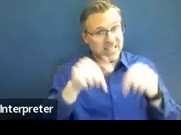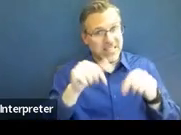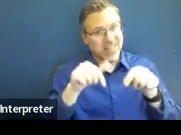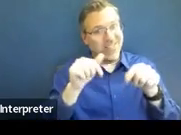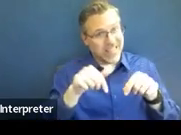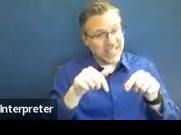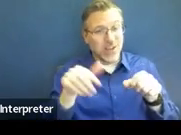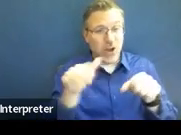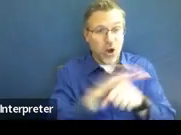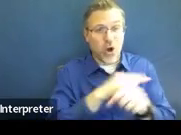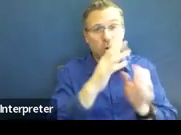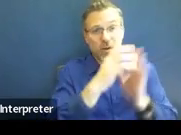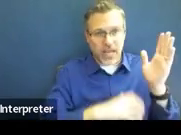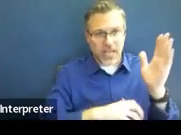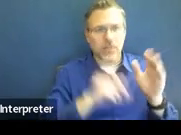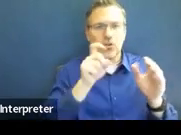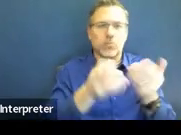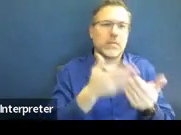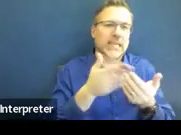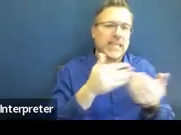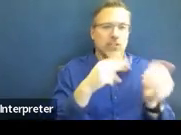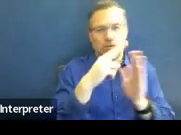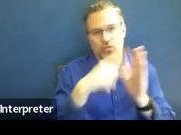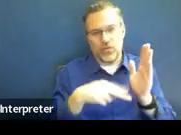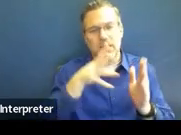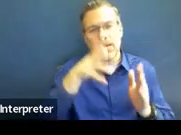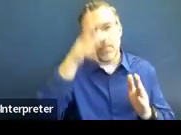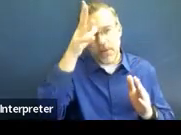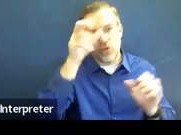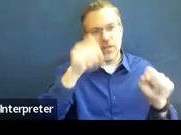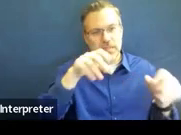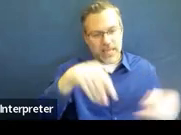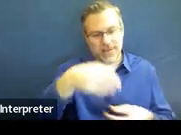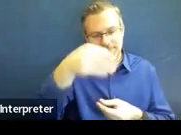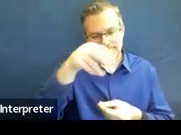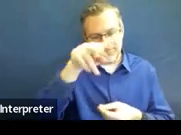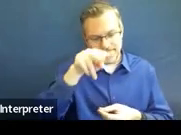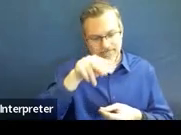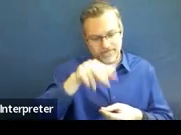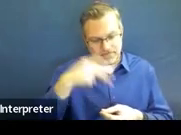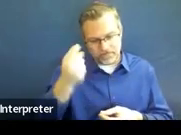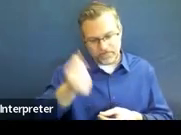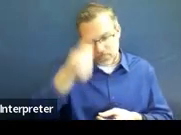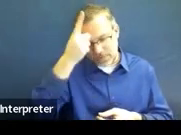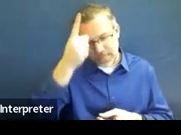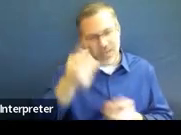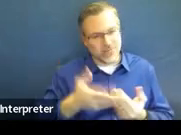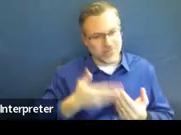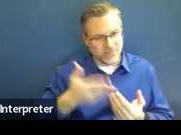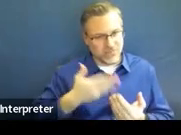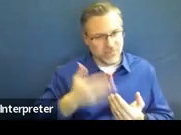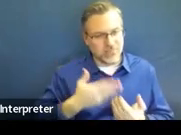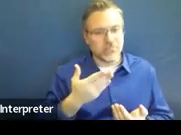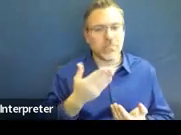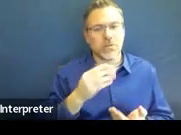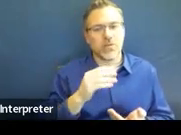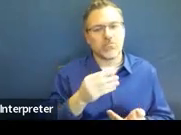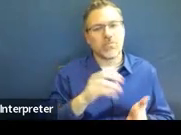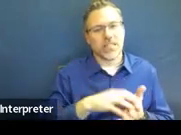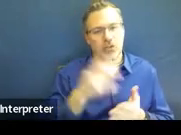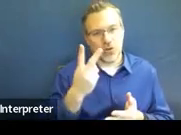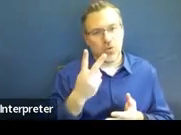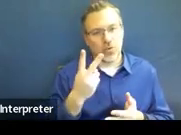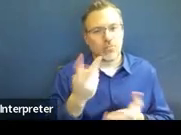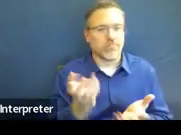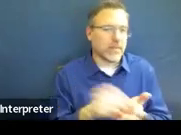parents can understand, but especially these two sections where you're making those determinations and talking about why those